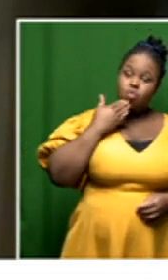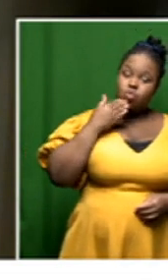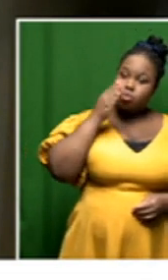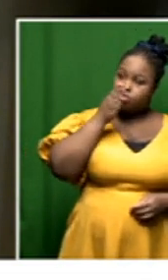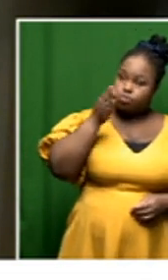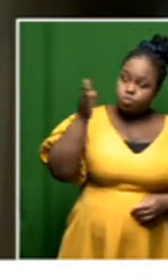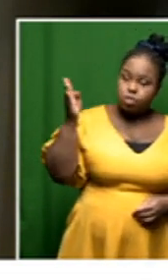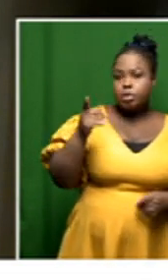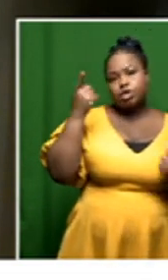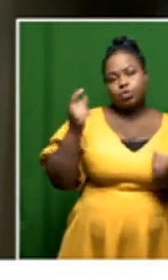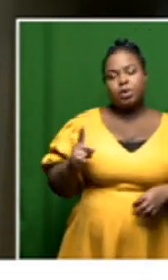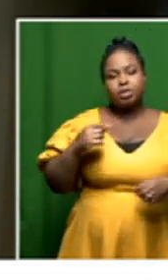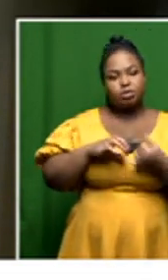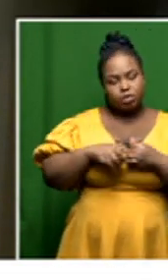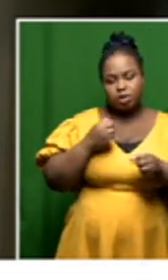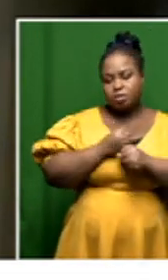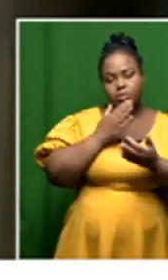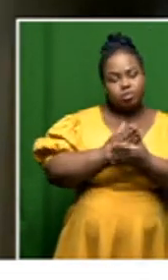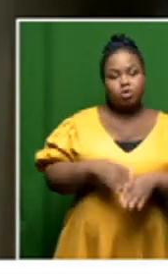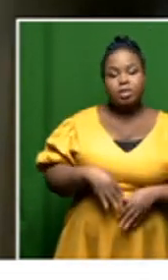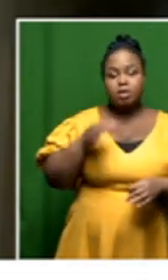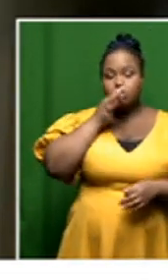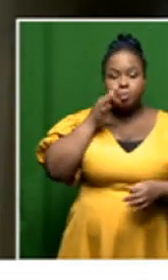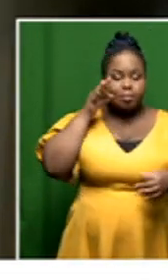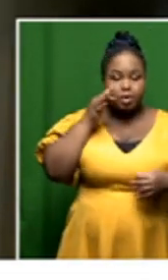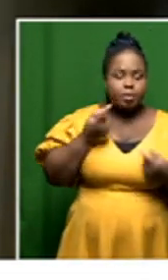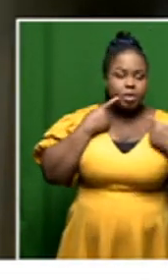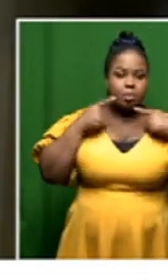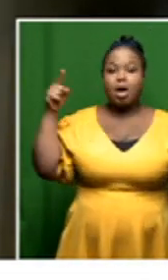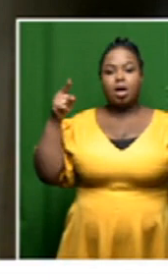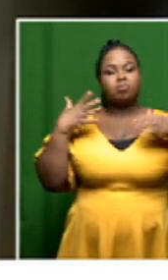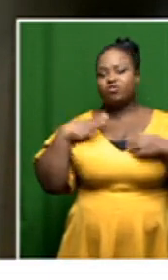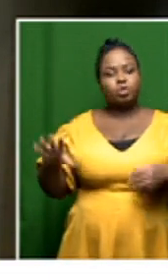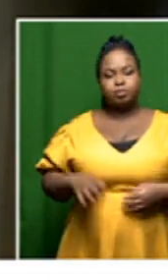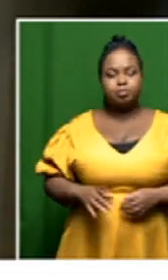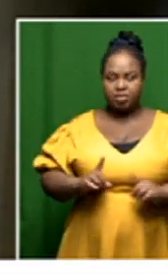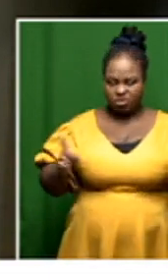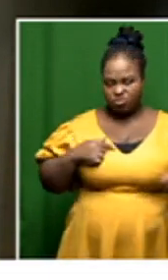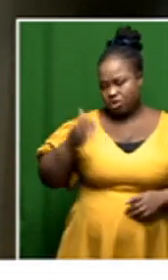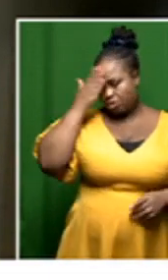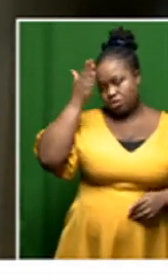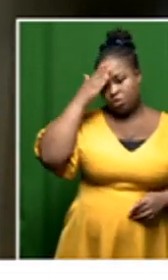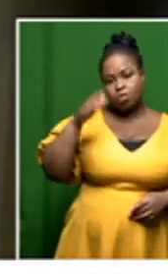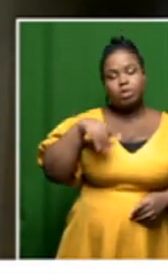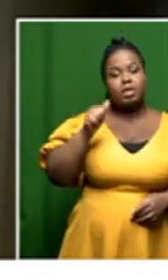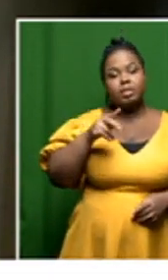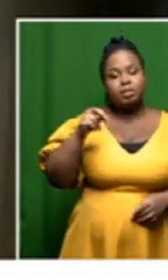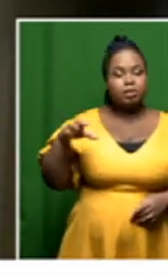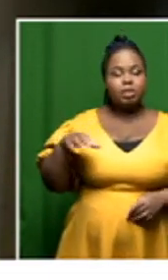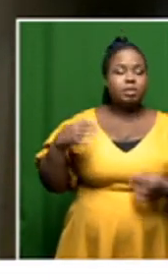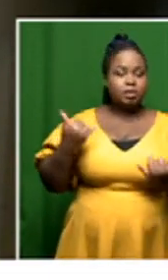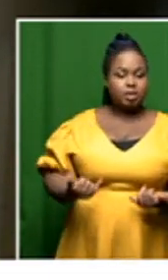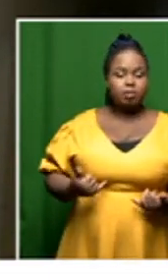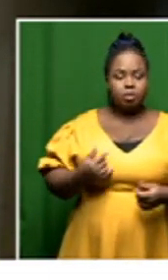that they're doing and that they don't want their secrets to come to light but we know we know that the anc is in cahoots